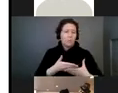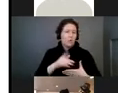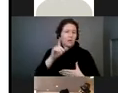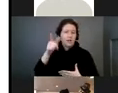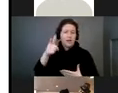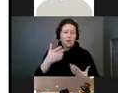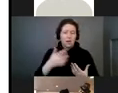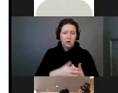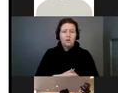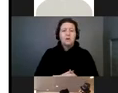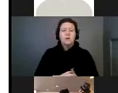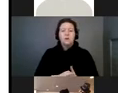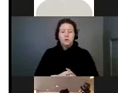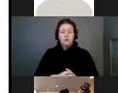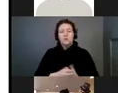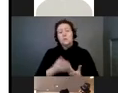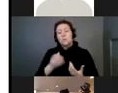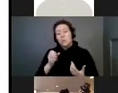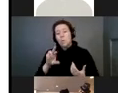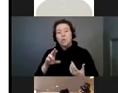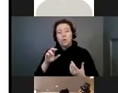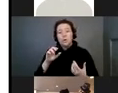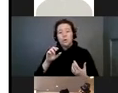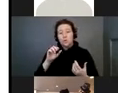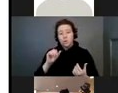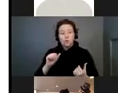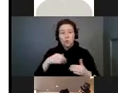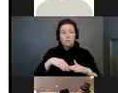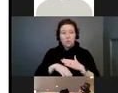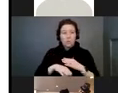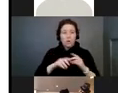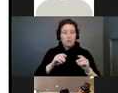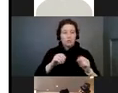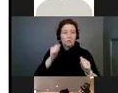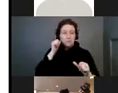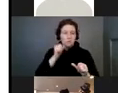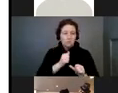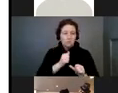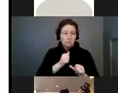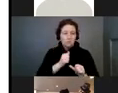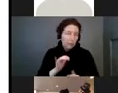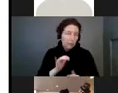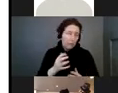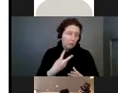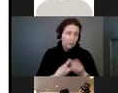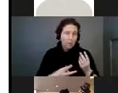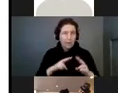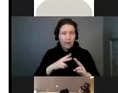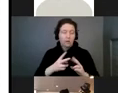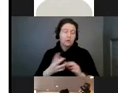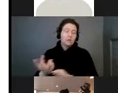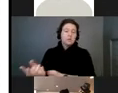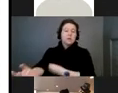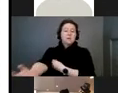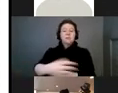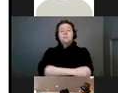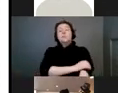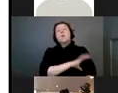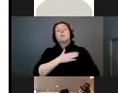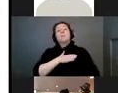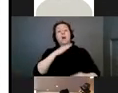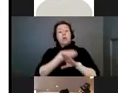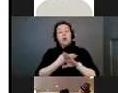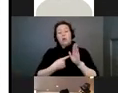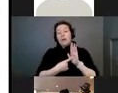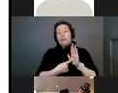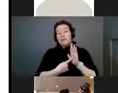And so, or they can be born with hearing loss, sorry, to clarify. For example, Ms. Tiffa, she